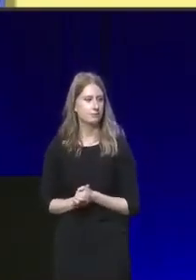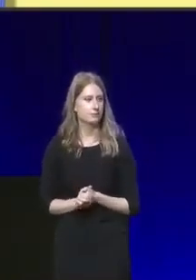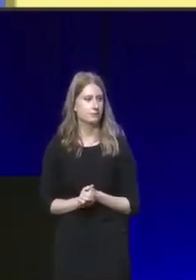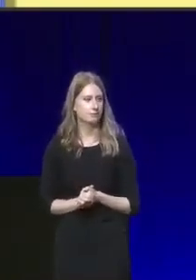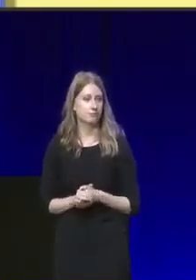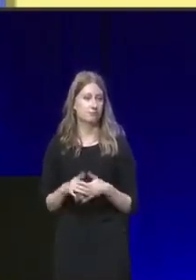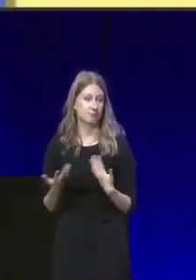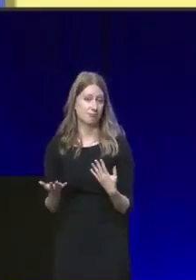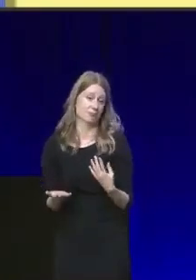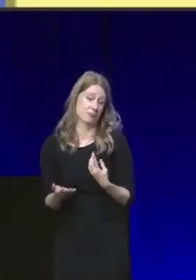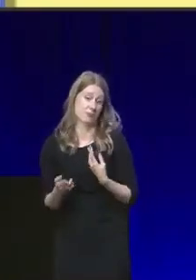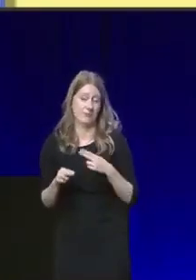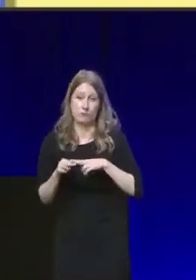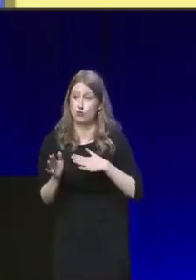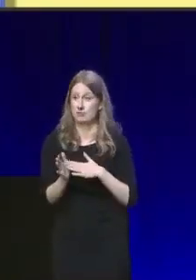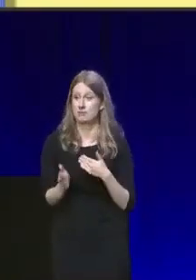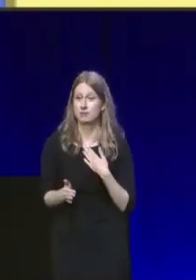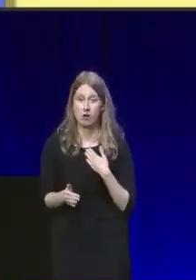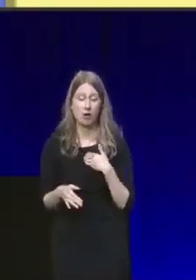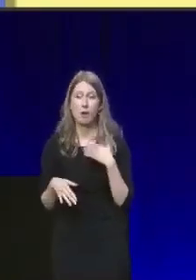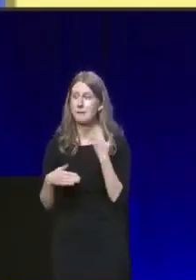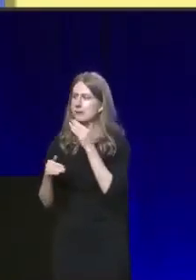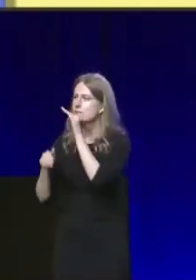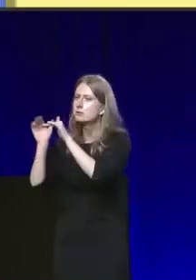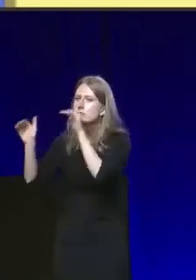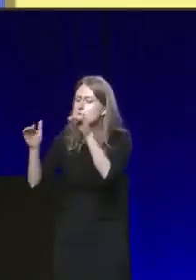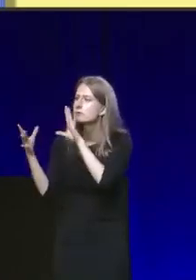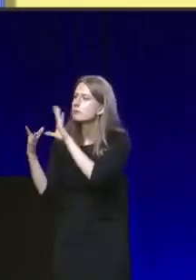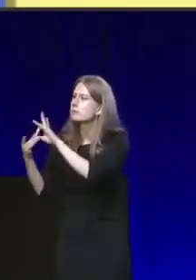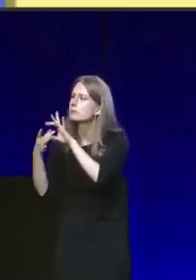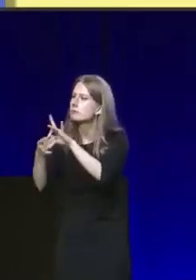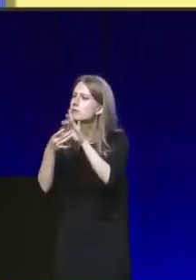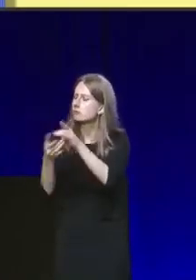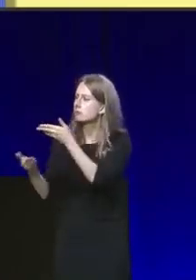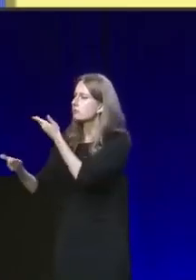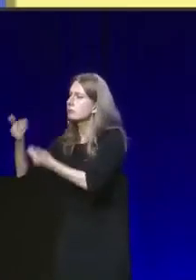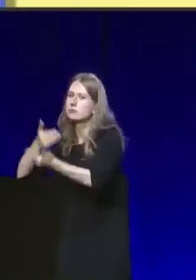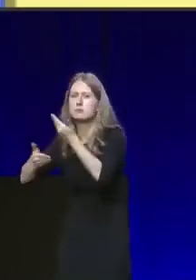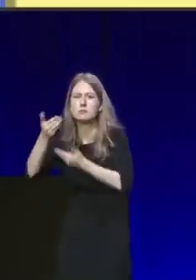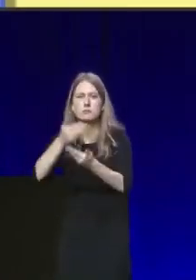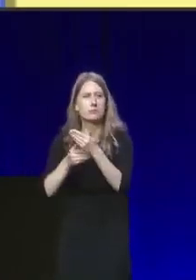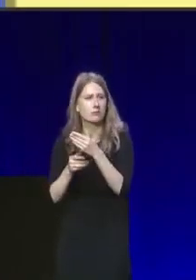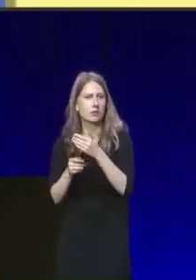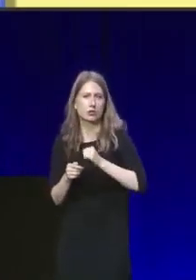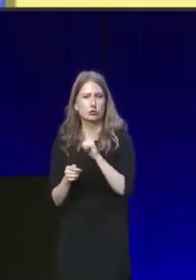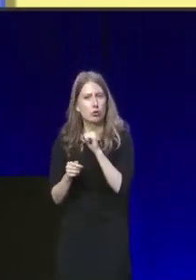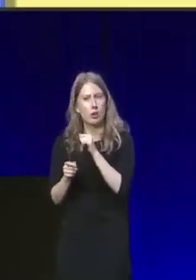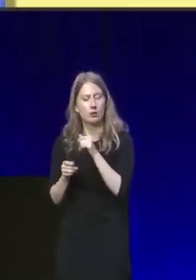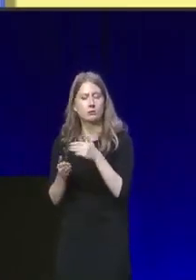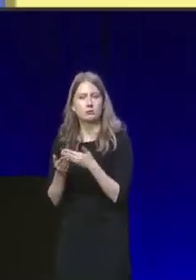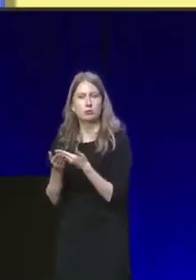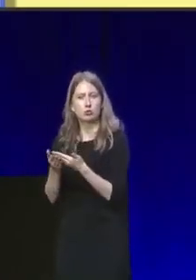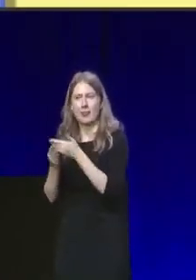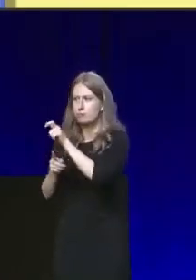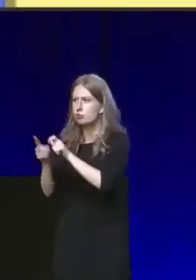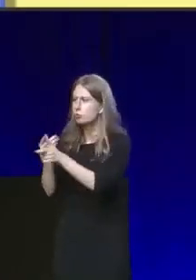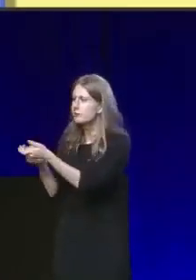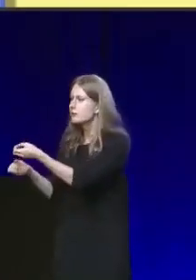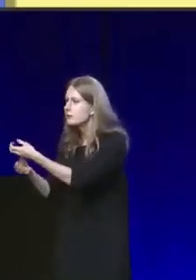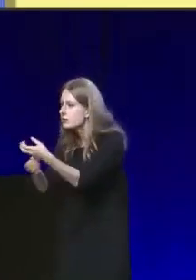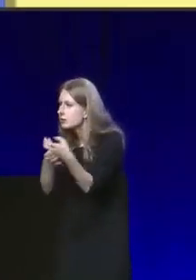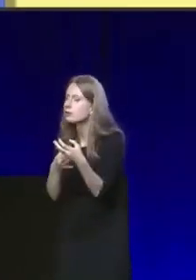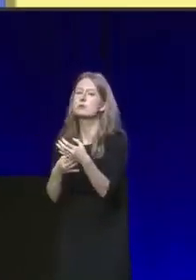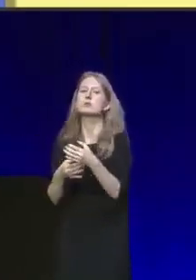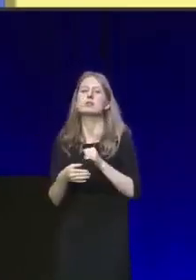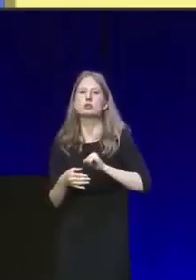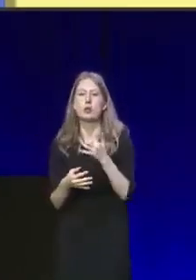As Scotland's First Minister, I reached out and I heard first-hand from members of Scotland's Muslim community, from members of